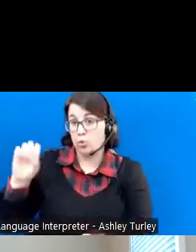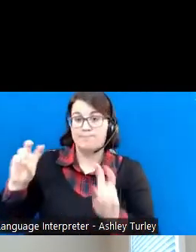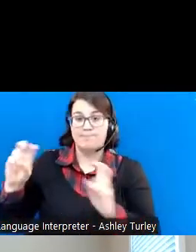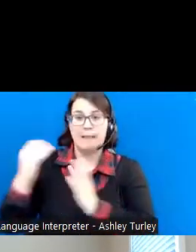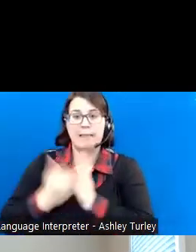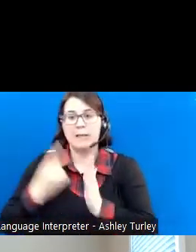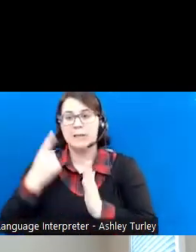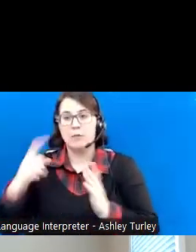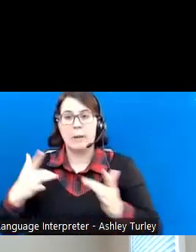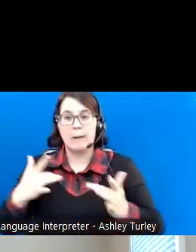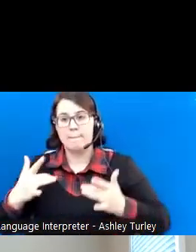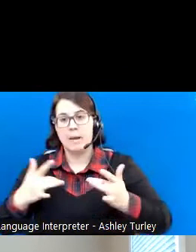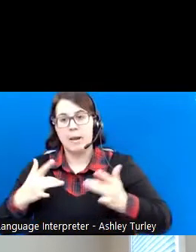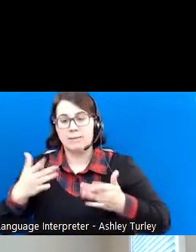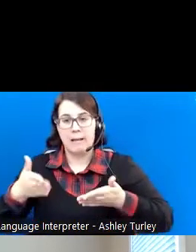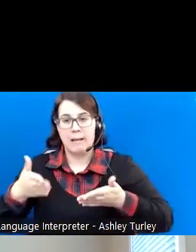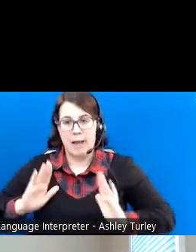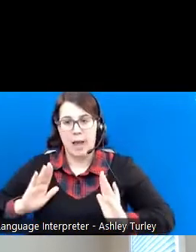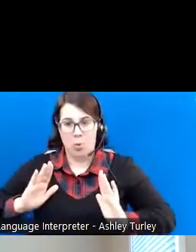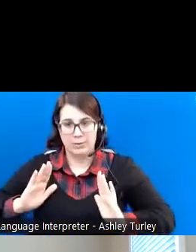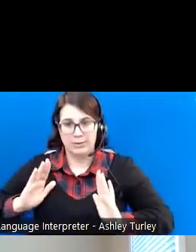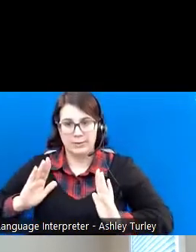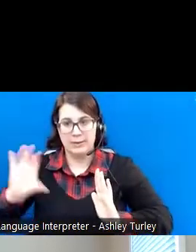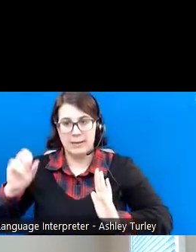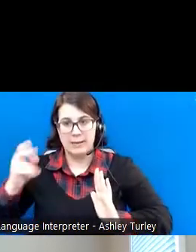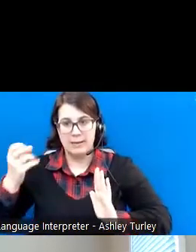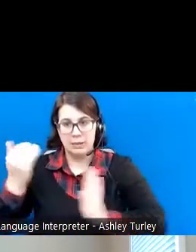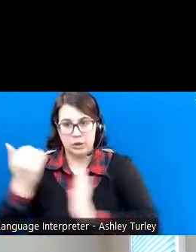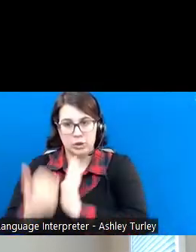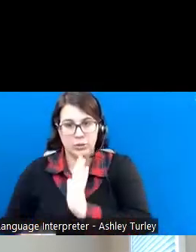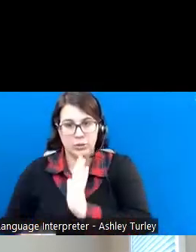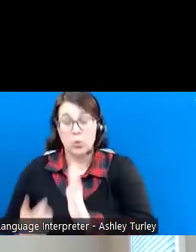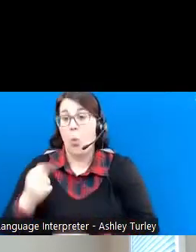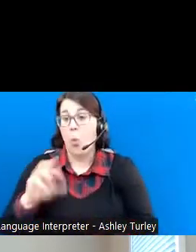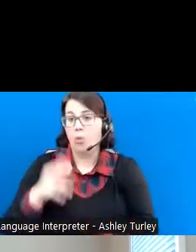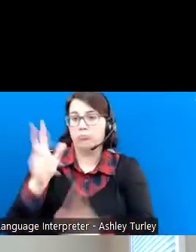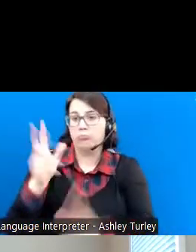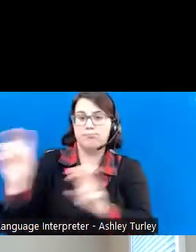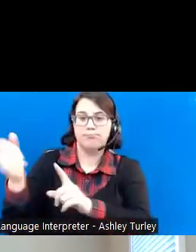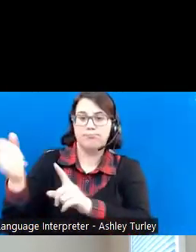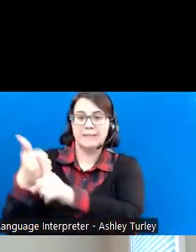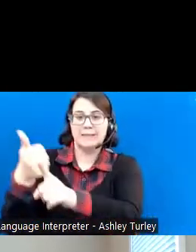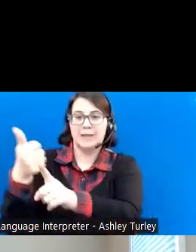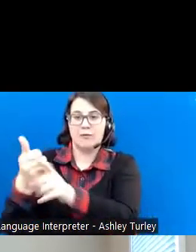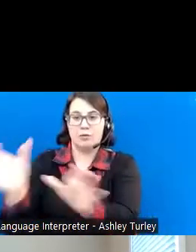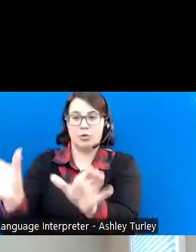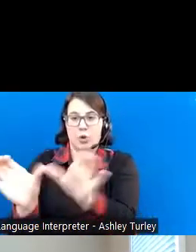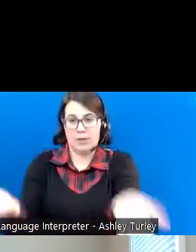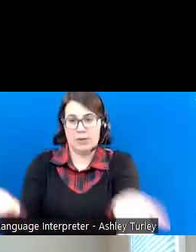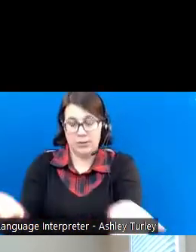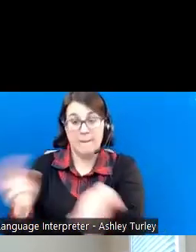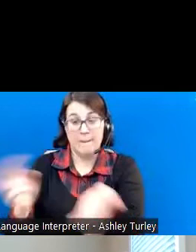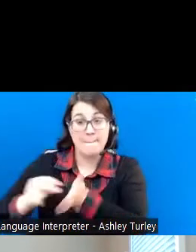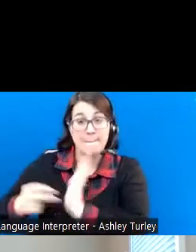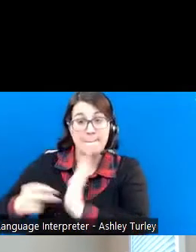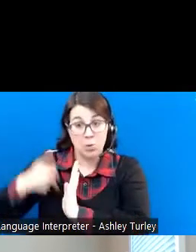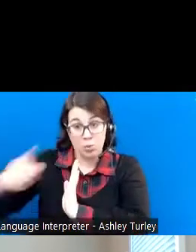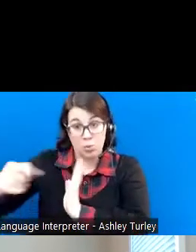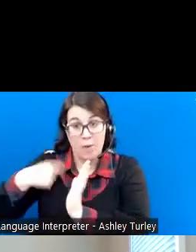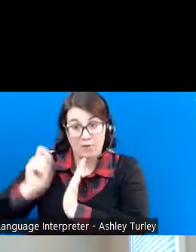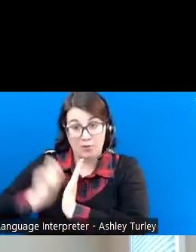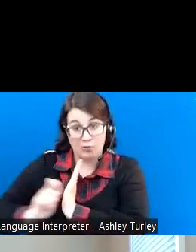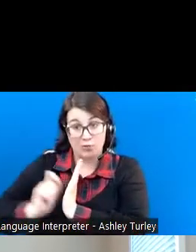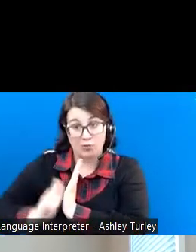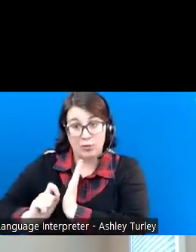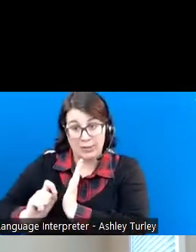allowances conditions. Or through what's called self-certification. And what this means is you have a written diagnosis by a